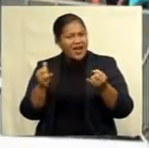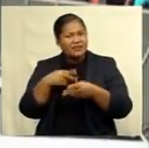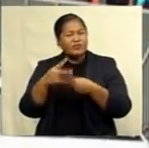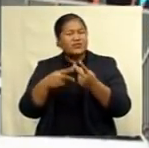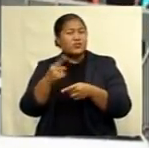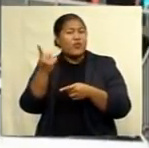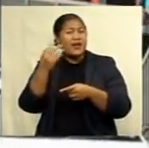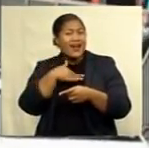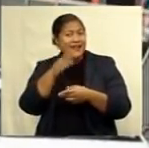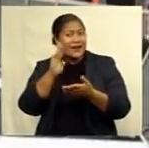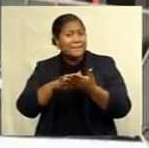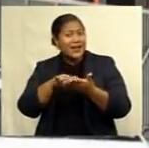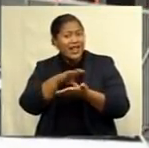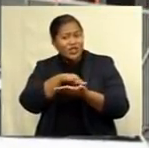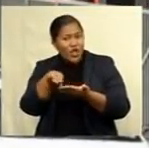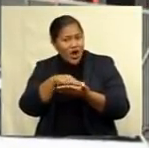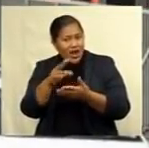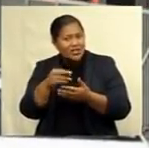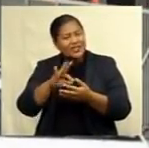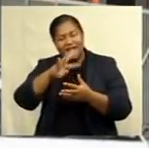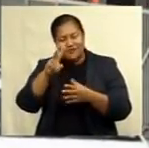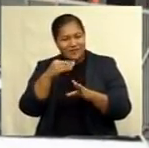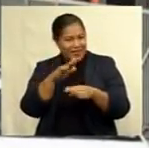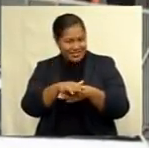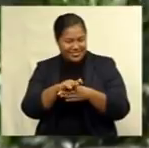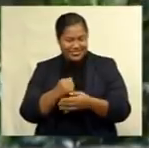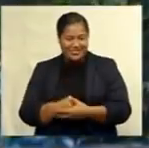million in transactions every month.